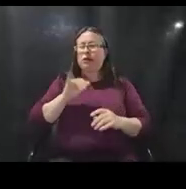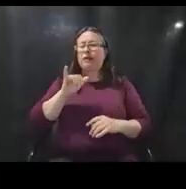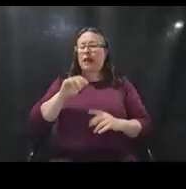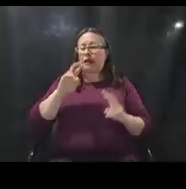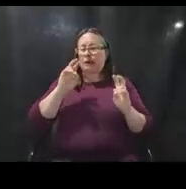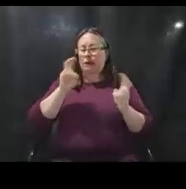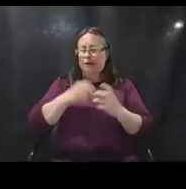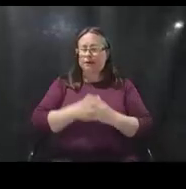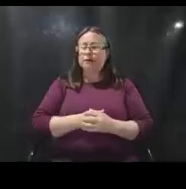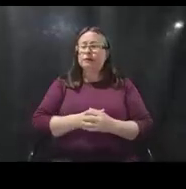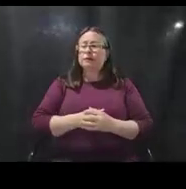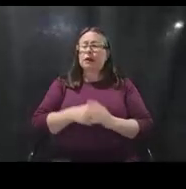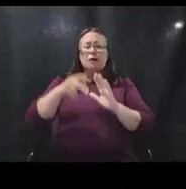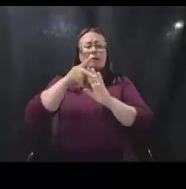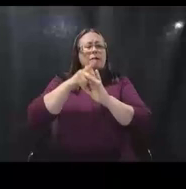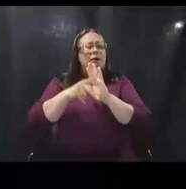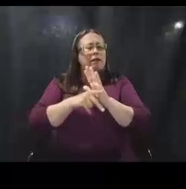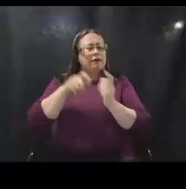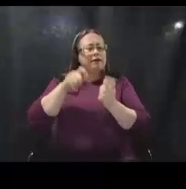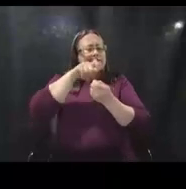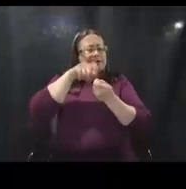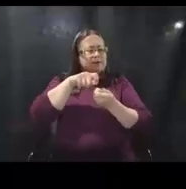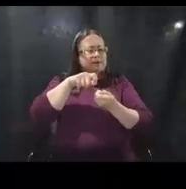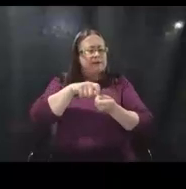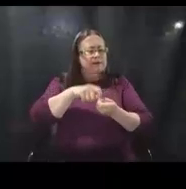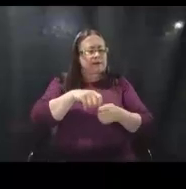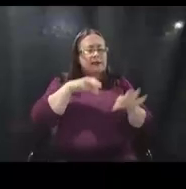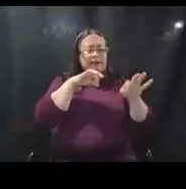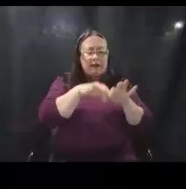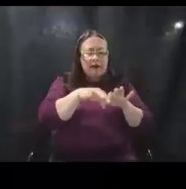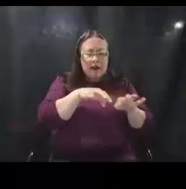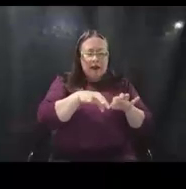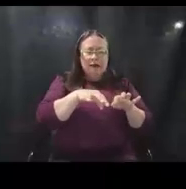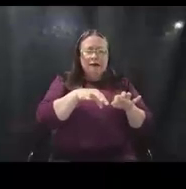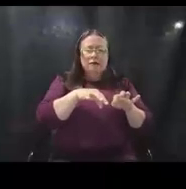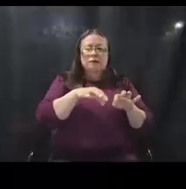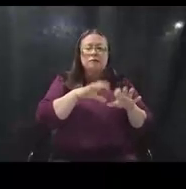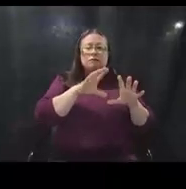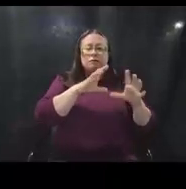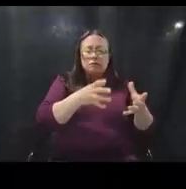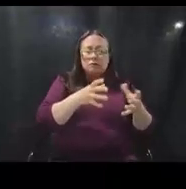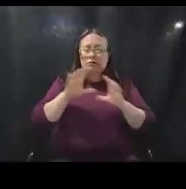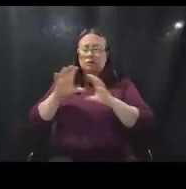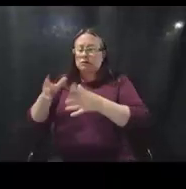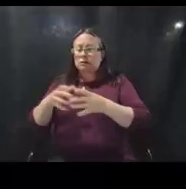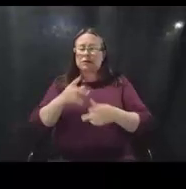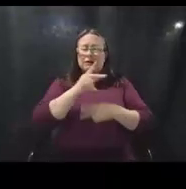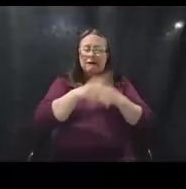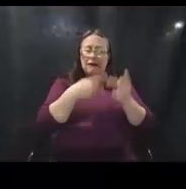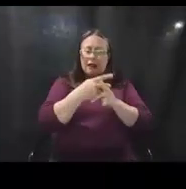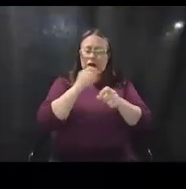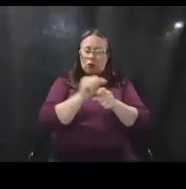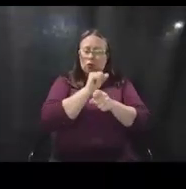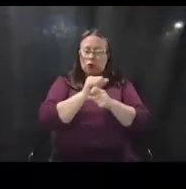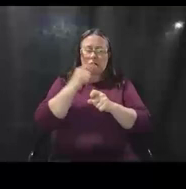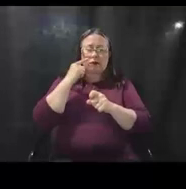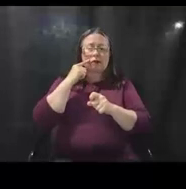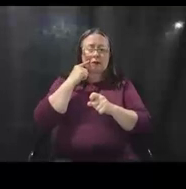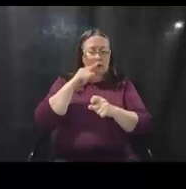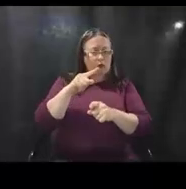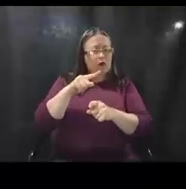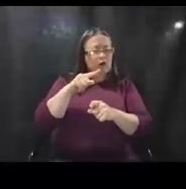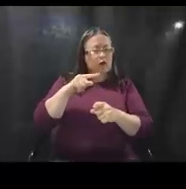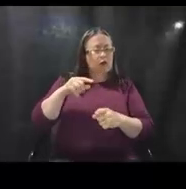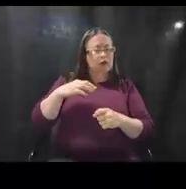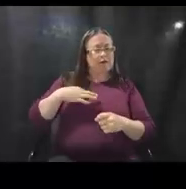what the policy does is specifically defines what types of work are eligible for public assistance funding